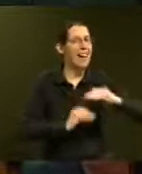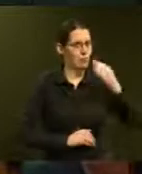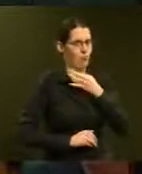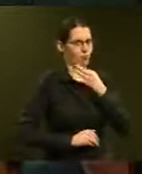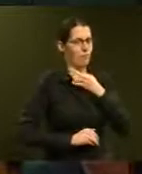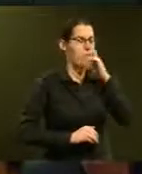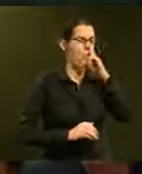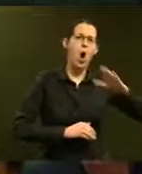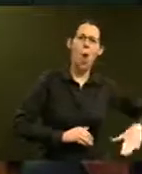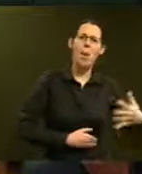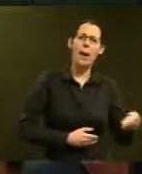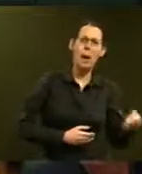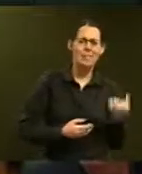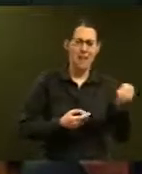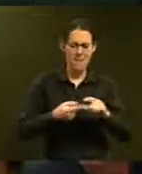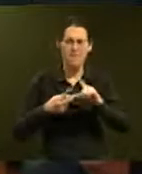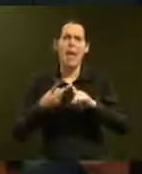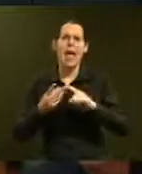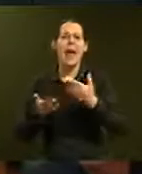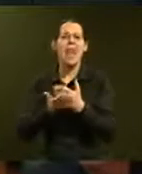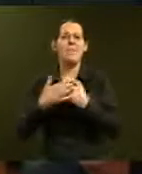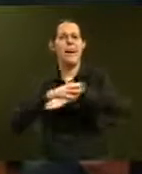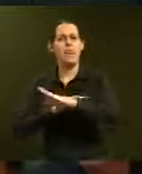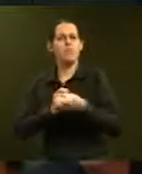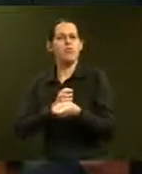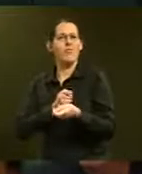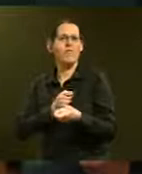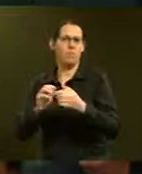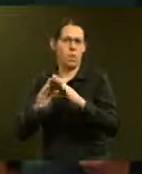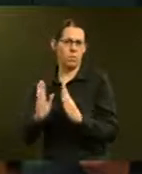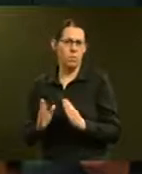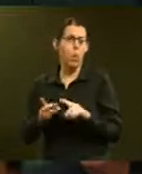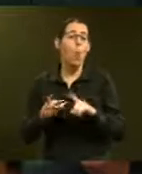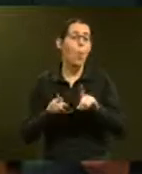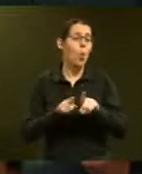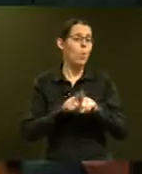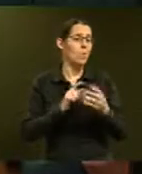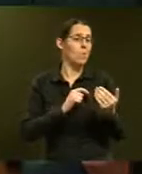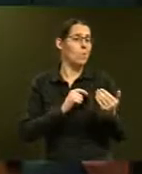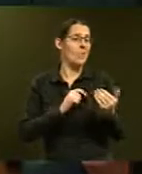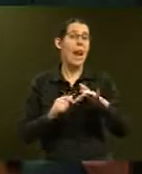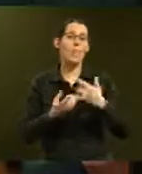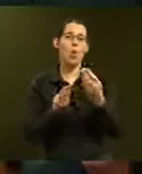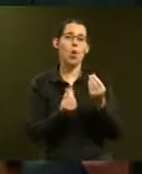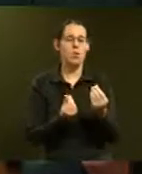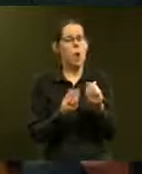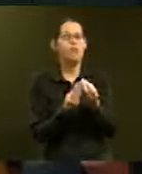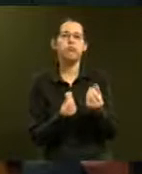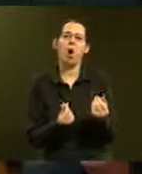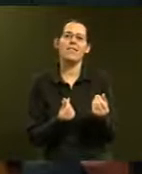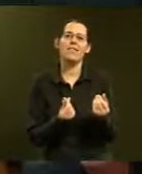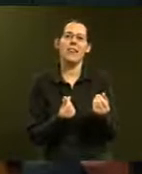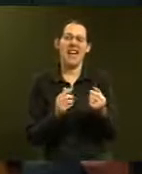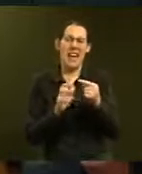What's more, according to Statistics New Zealand's latest household living cost price index, Since June 2008, the